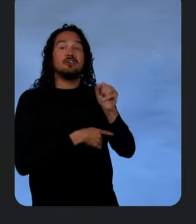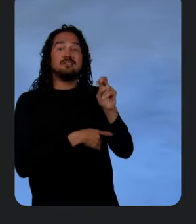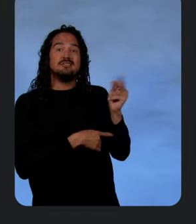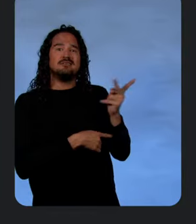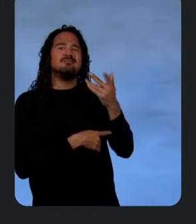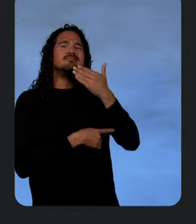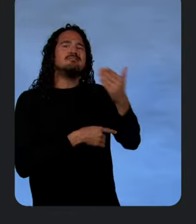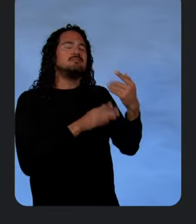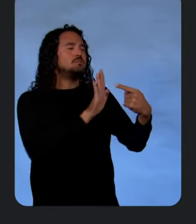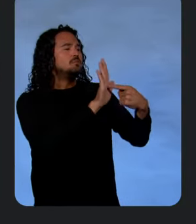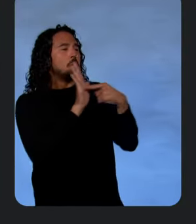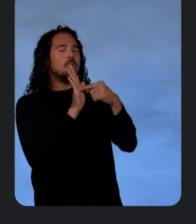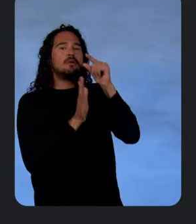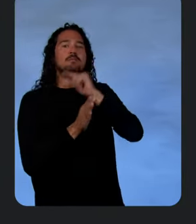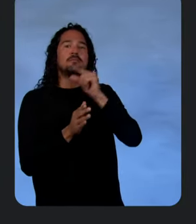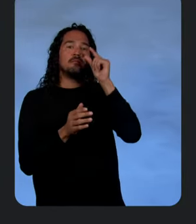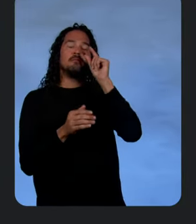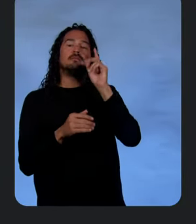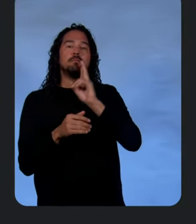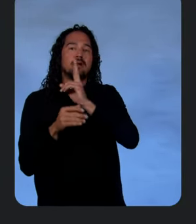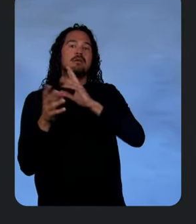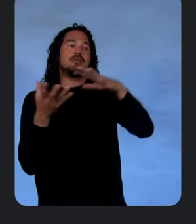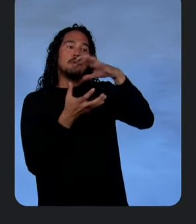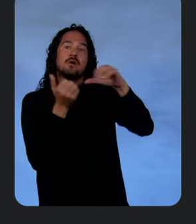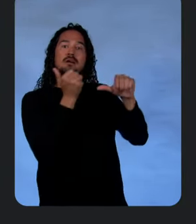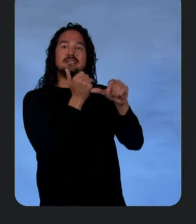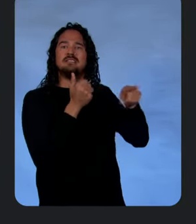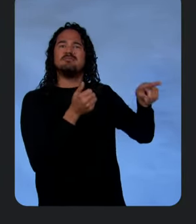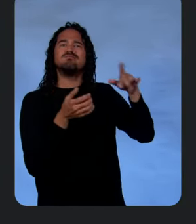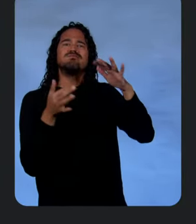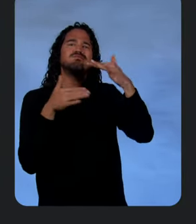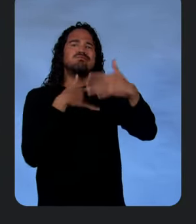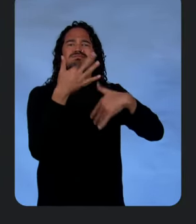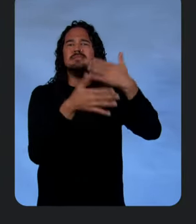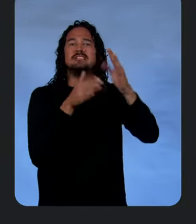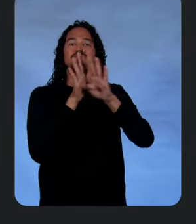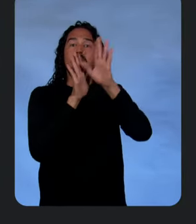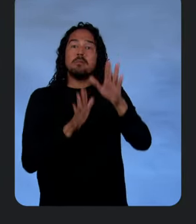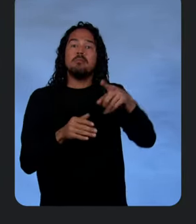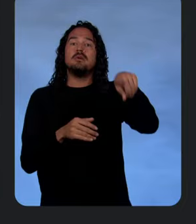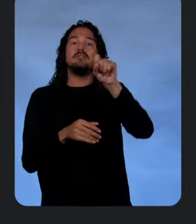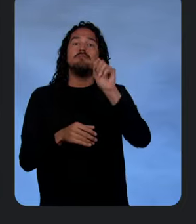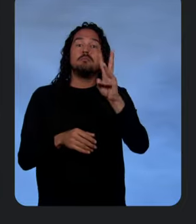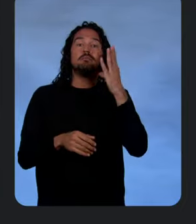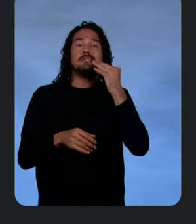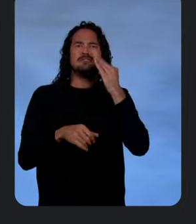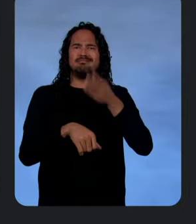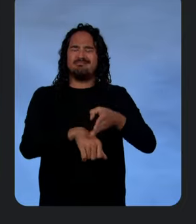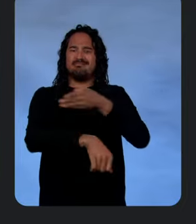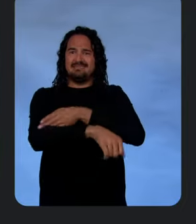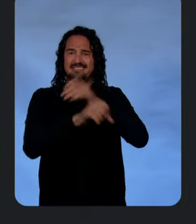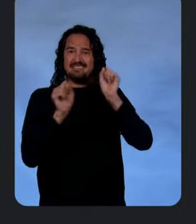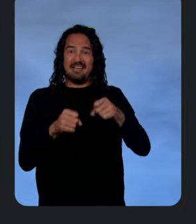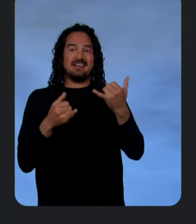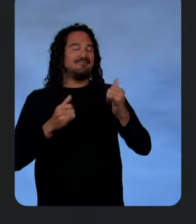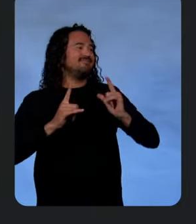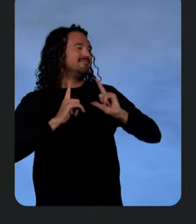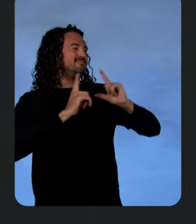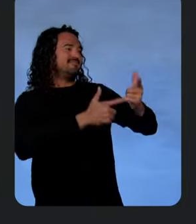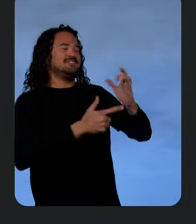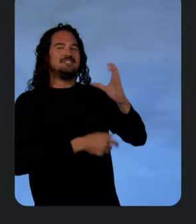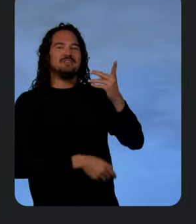Google Cloud, helping us see how we can make the entire development and software experience better with Gemini. Back to you, Chloe. Thanks, y'all.